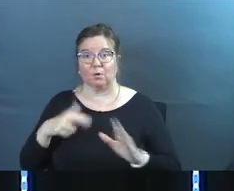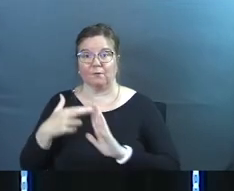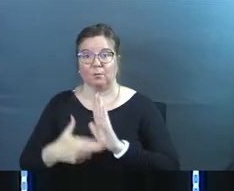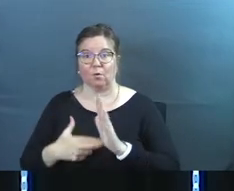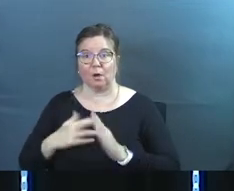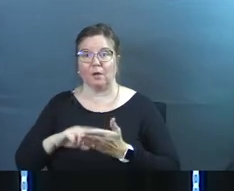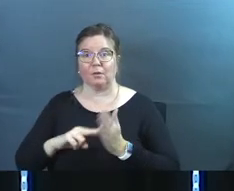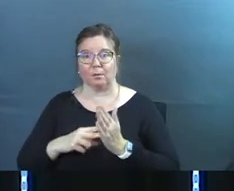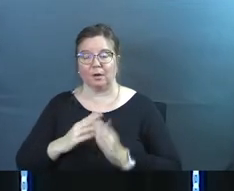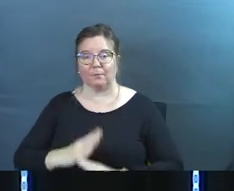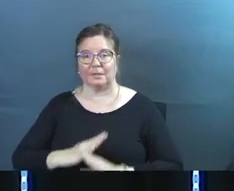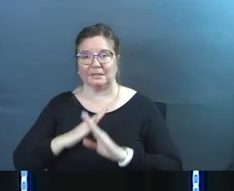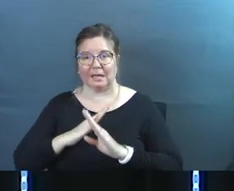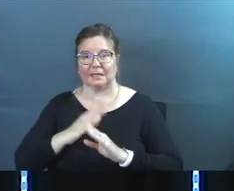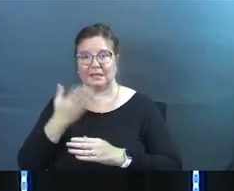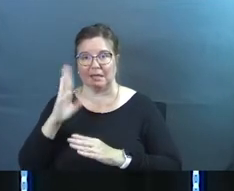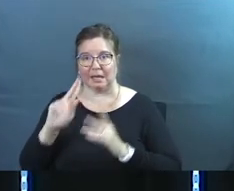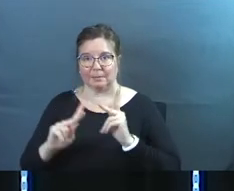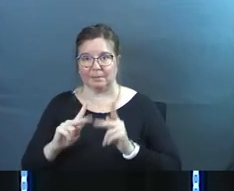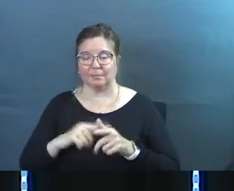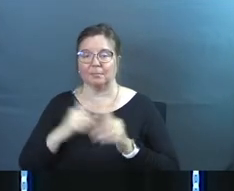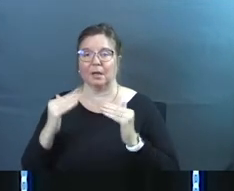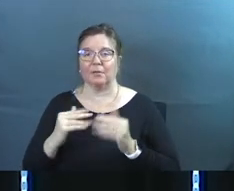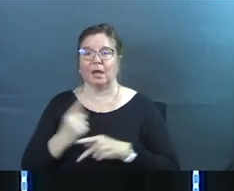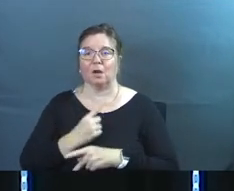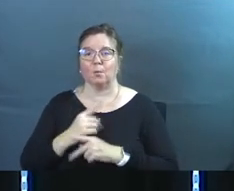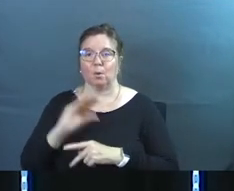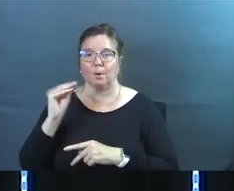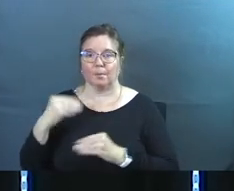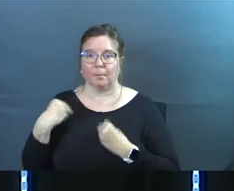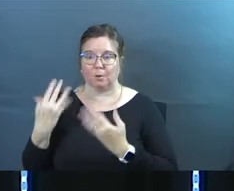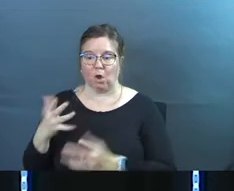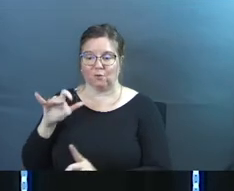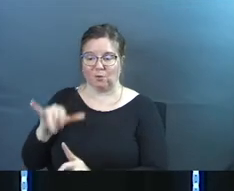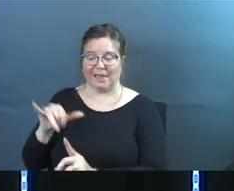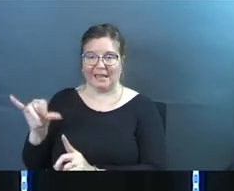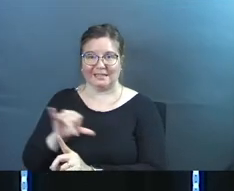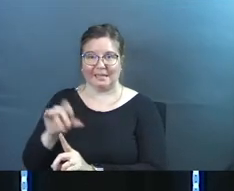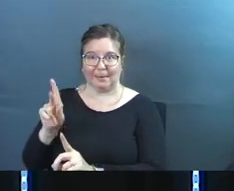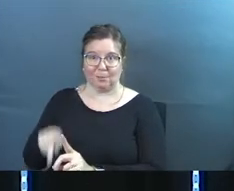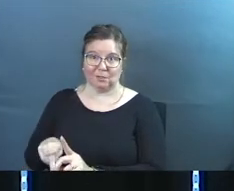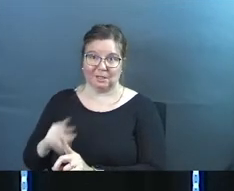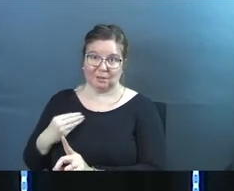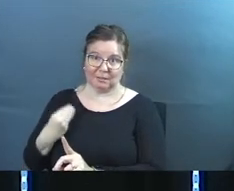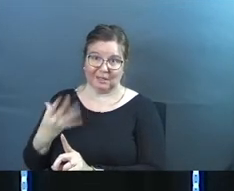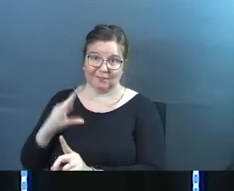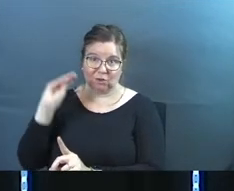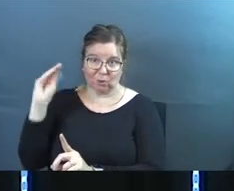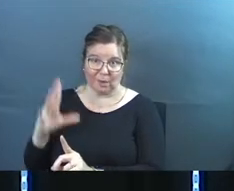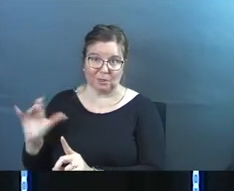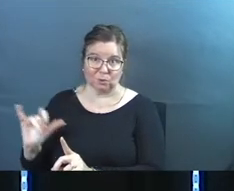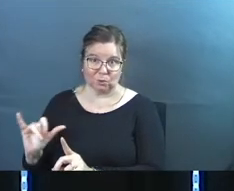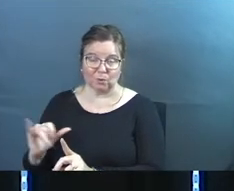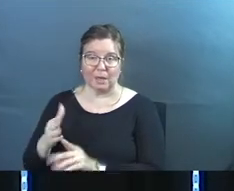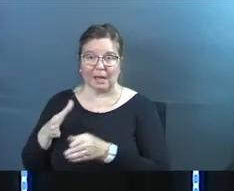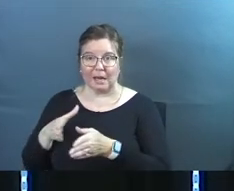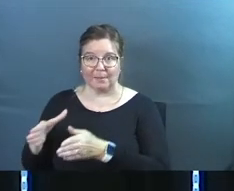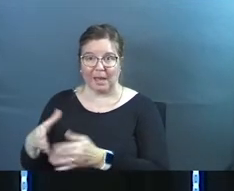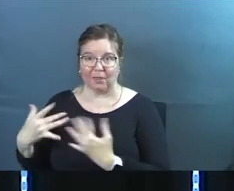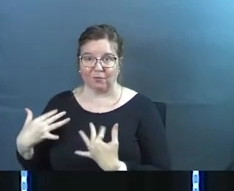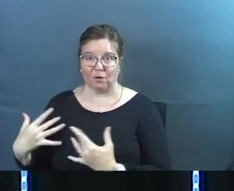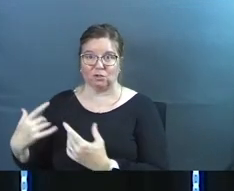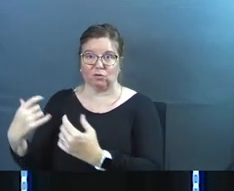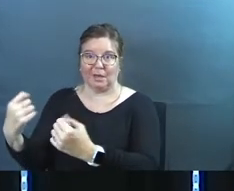God's people and then right after that number eight appropriate grace must be offered to that same fallen leader and a path of restoration